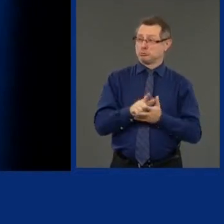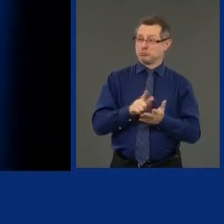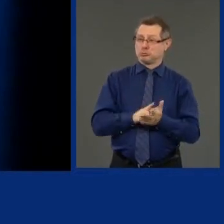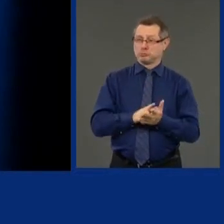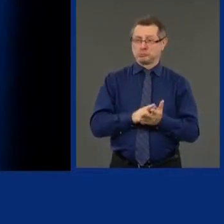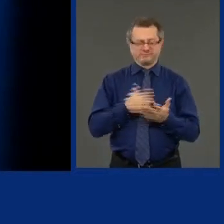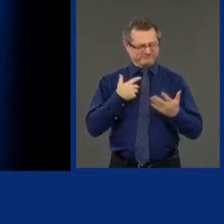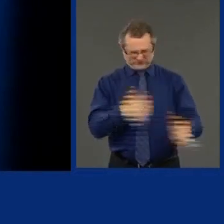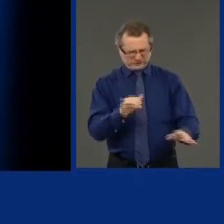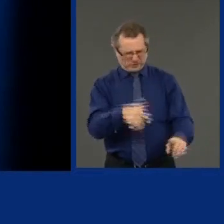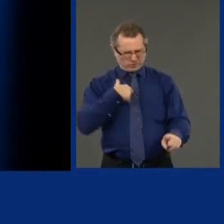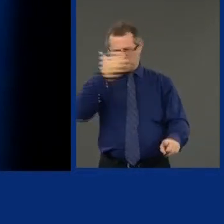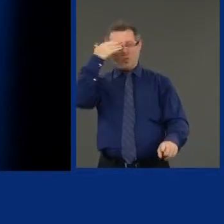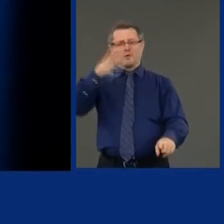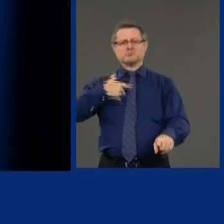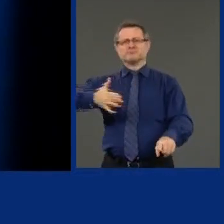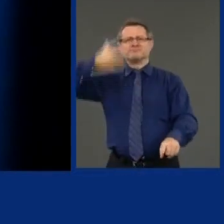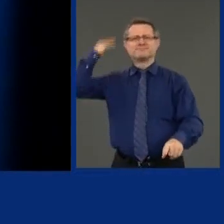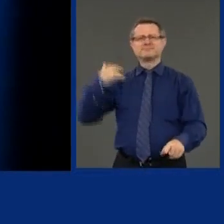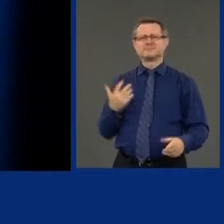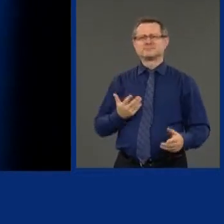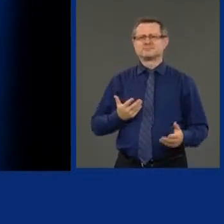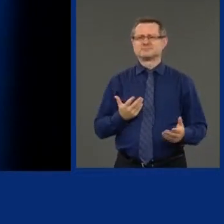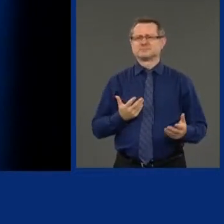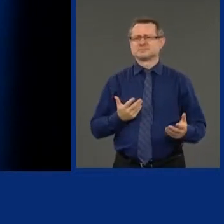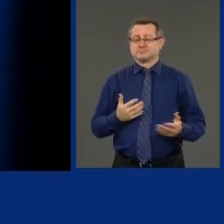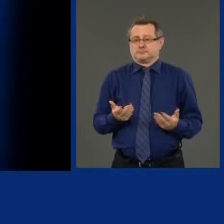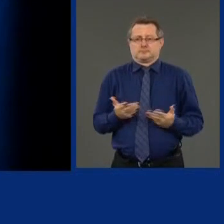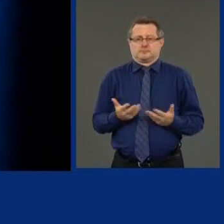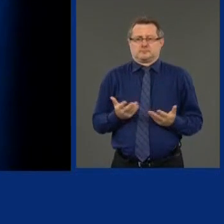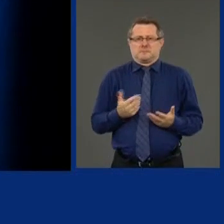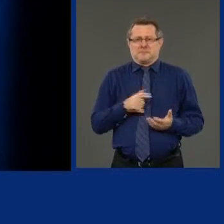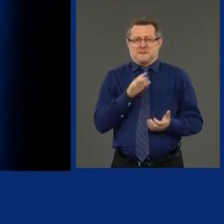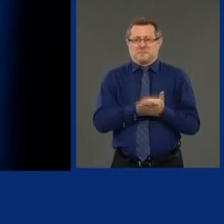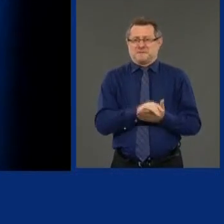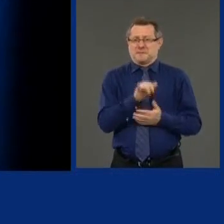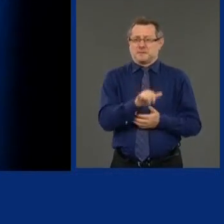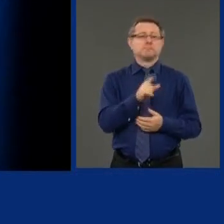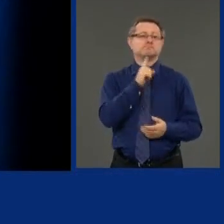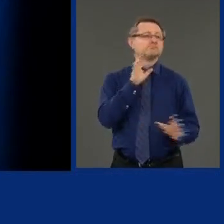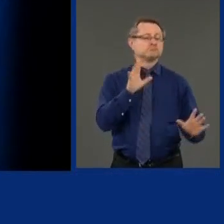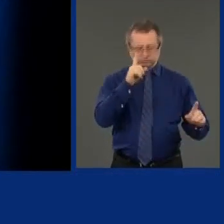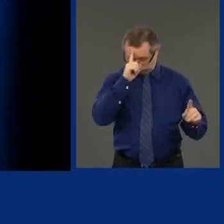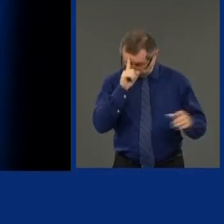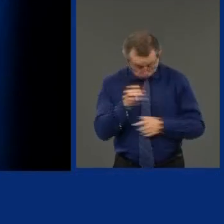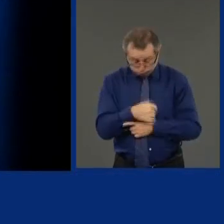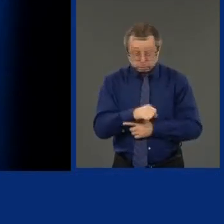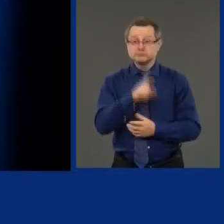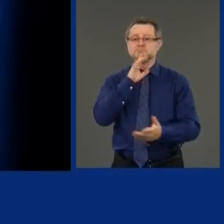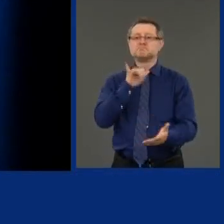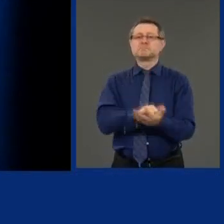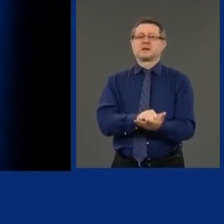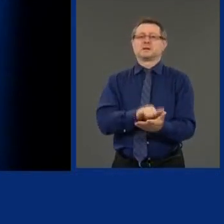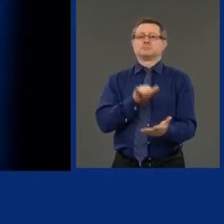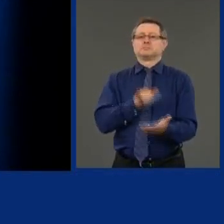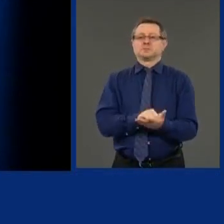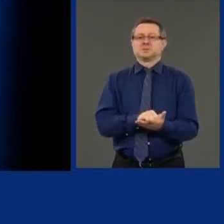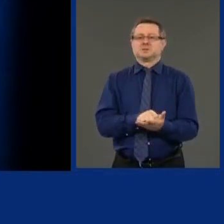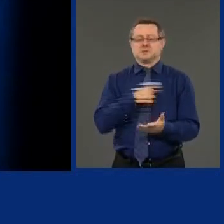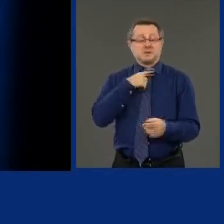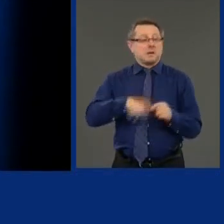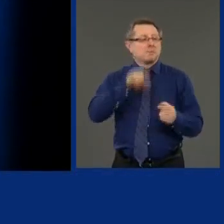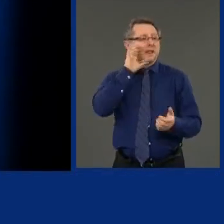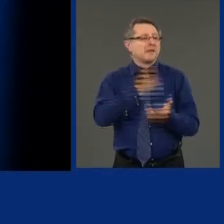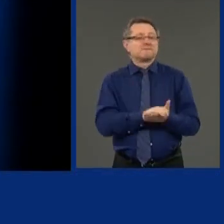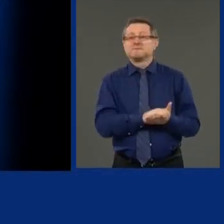Is that at all plausible? Is that at all credible? We